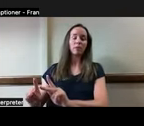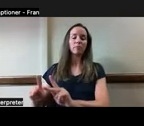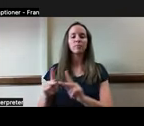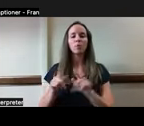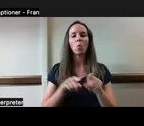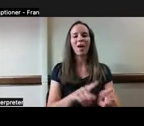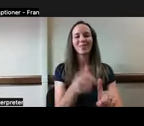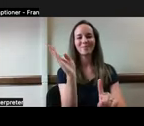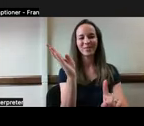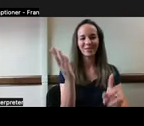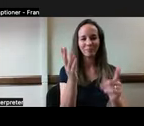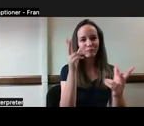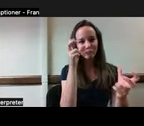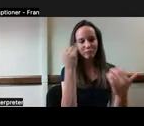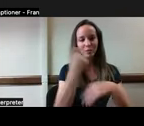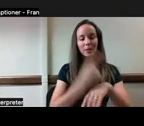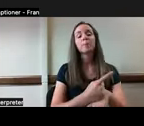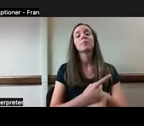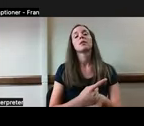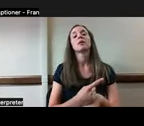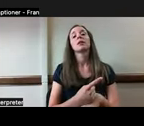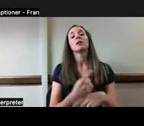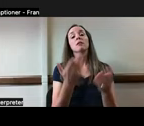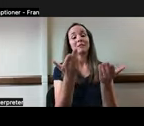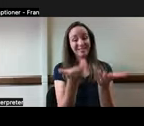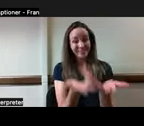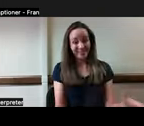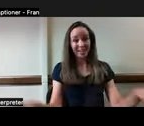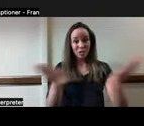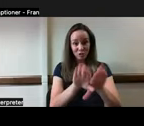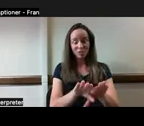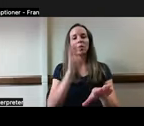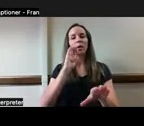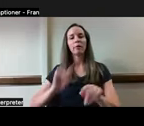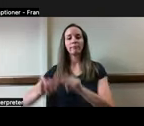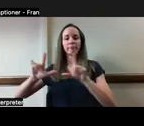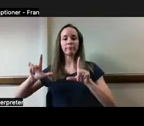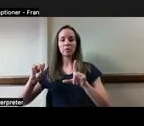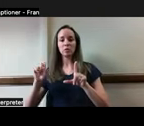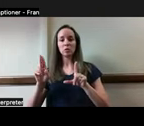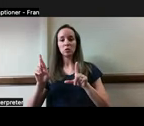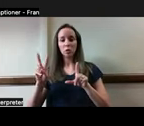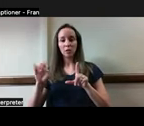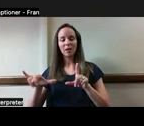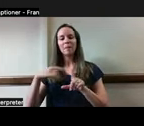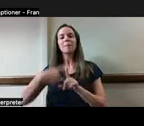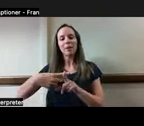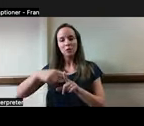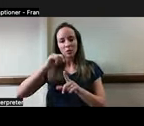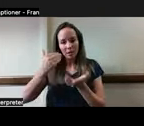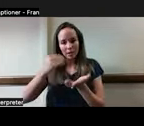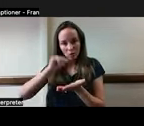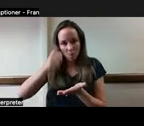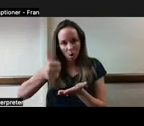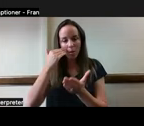There will be a survey that pops up at the end of this webinar, and then it will also come out in an email to you tomorrow, and we do